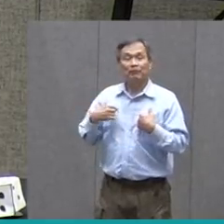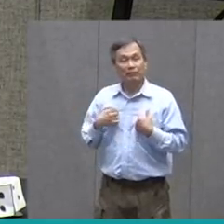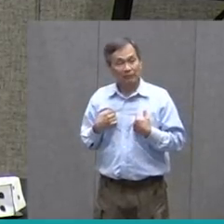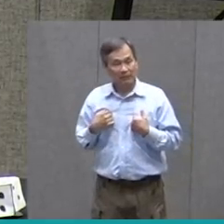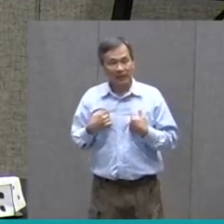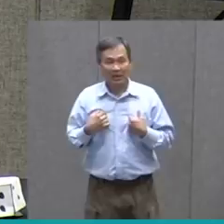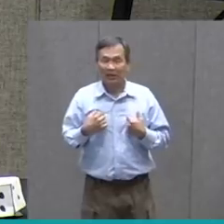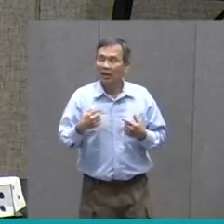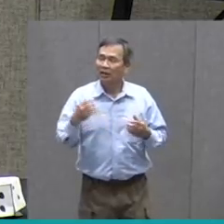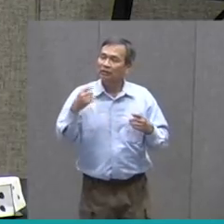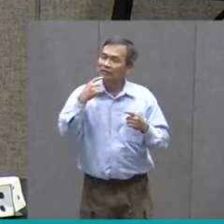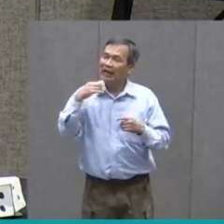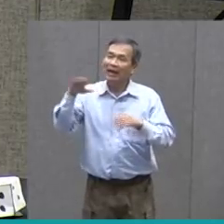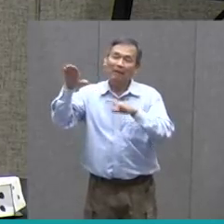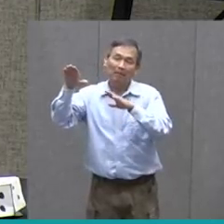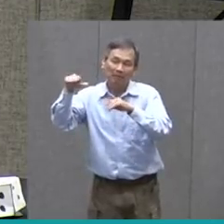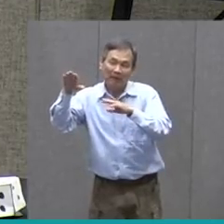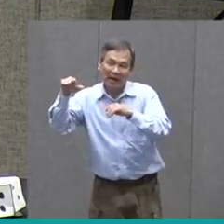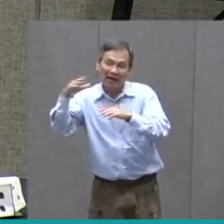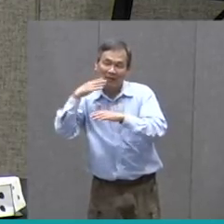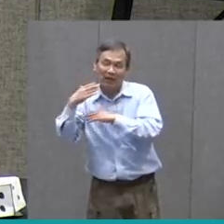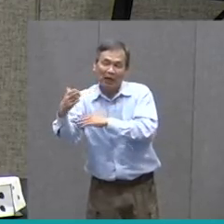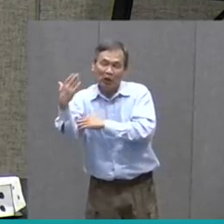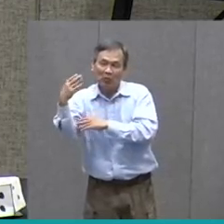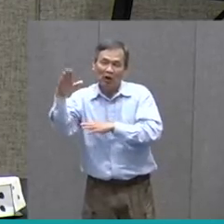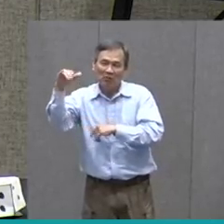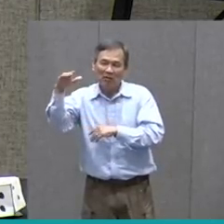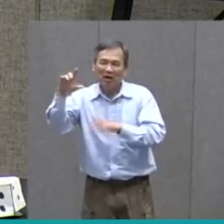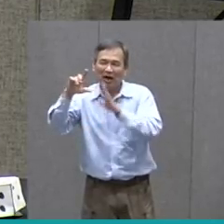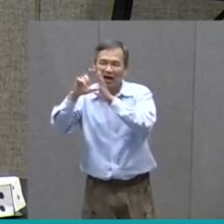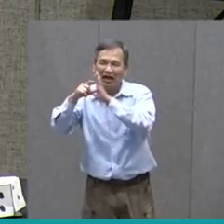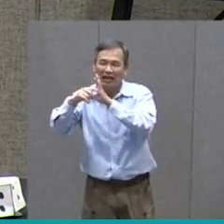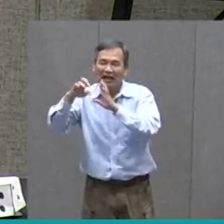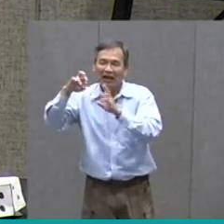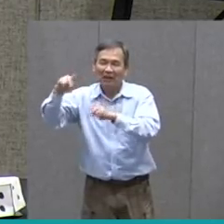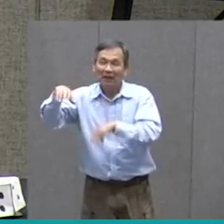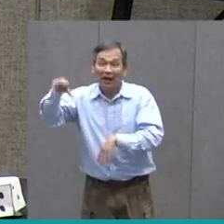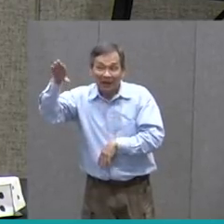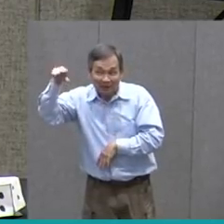you good morning now I'll call another day.